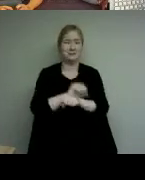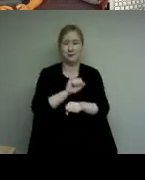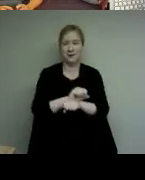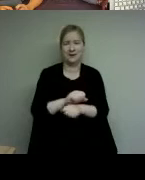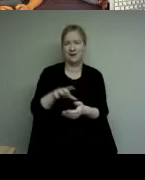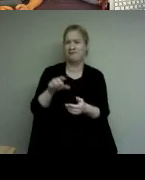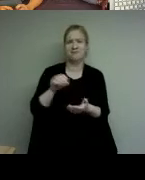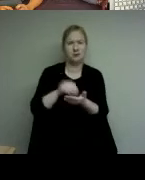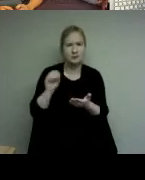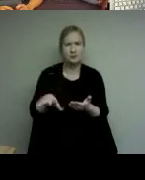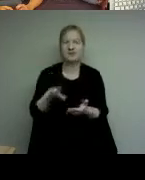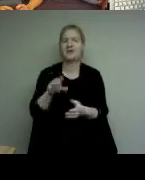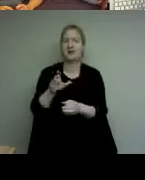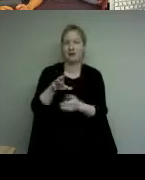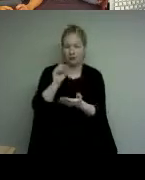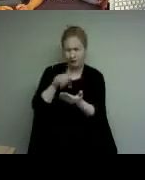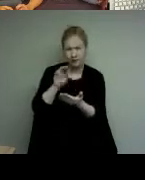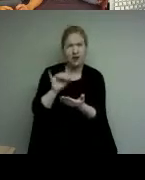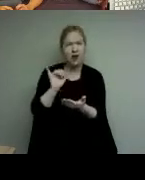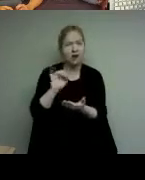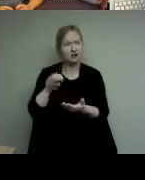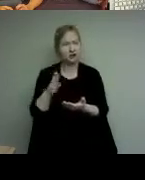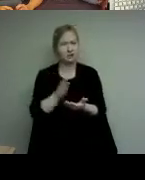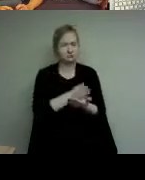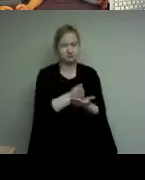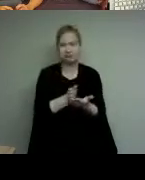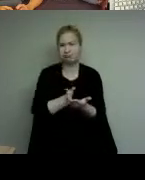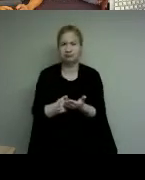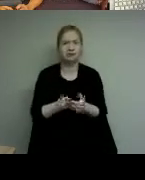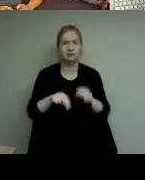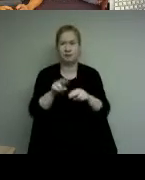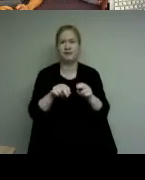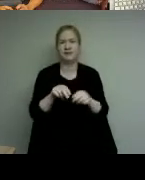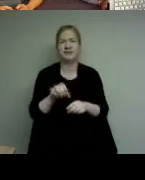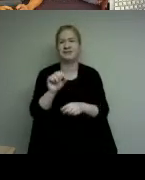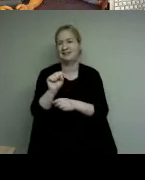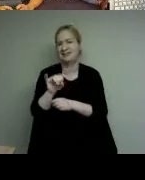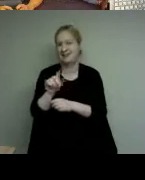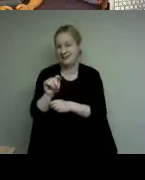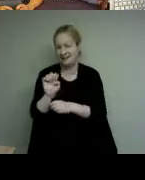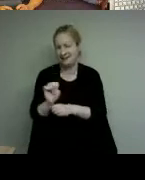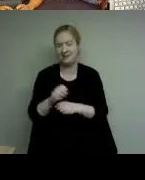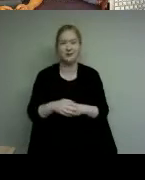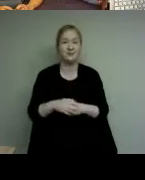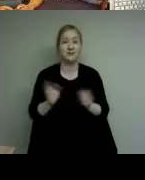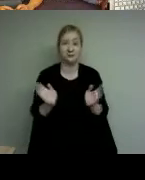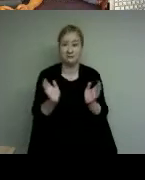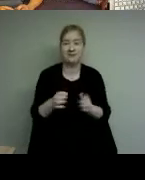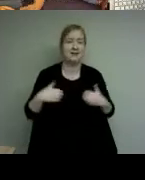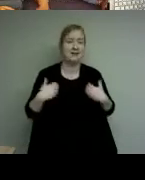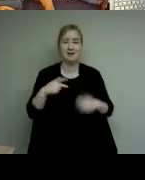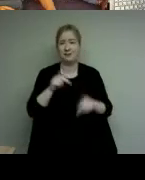about different jobs on a construction site partnering with schools ensures that mcsc is getting young people and educators moving with the